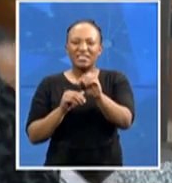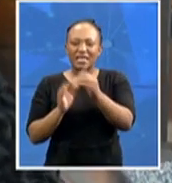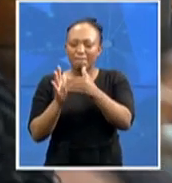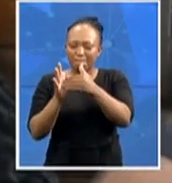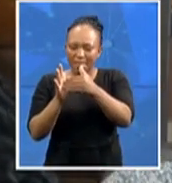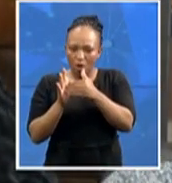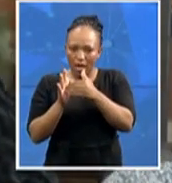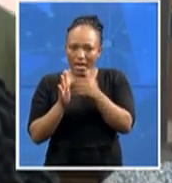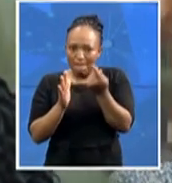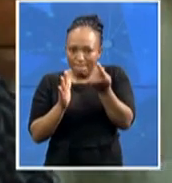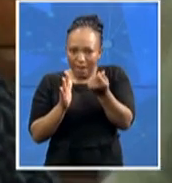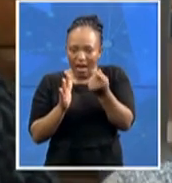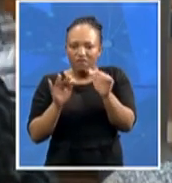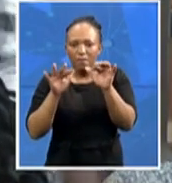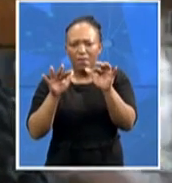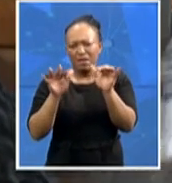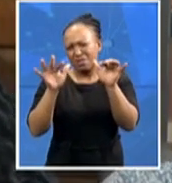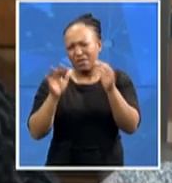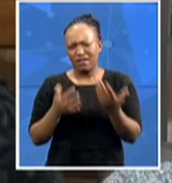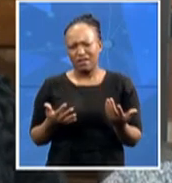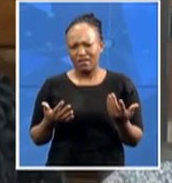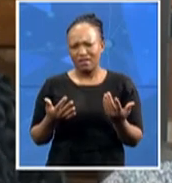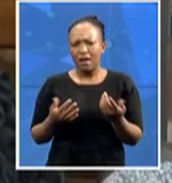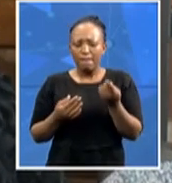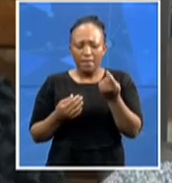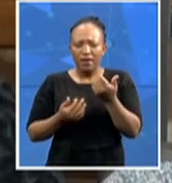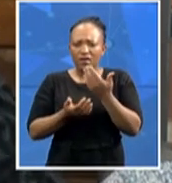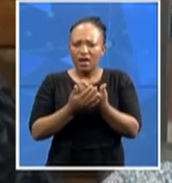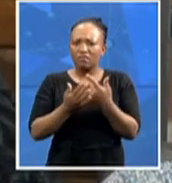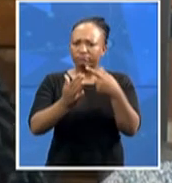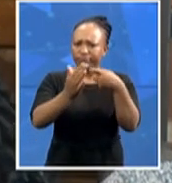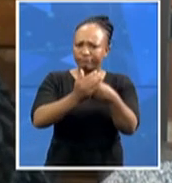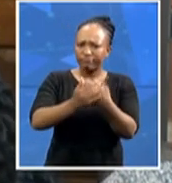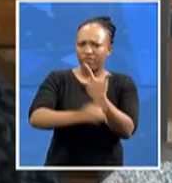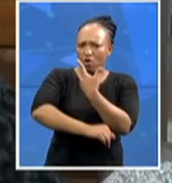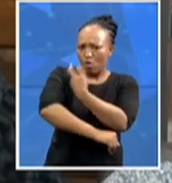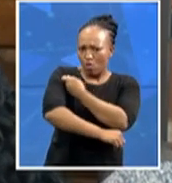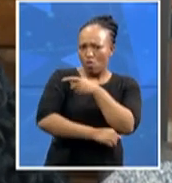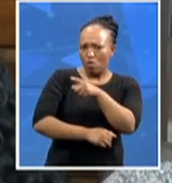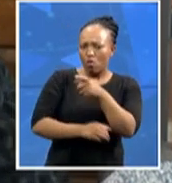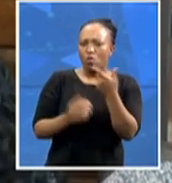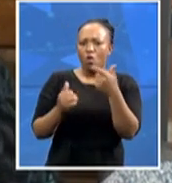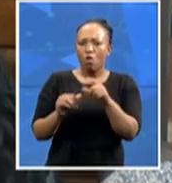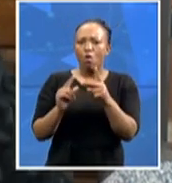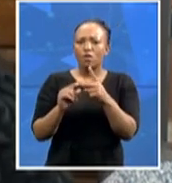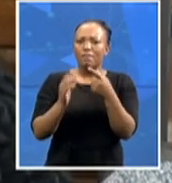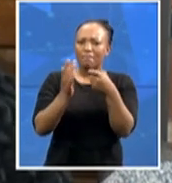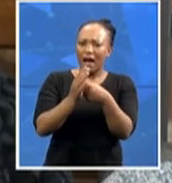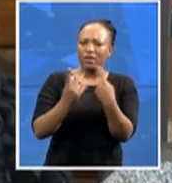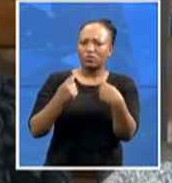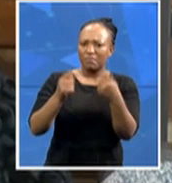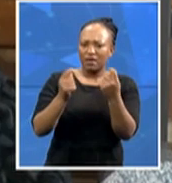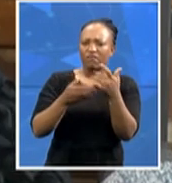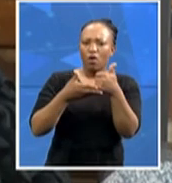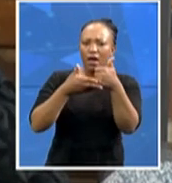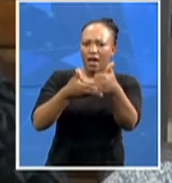procuring vaccines, money that could have been spent bolstering up our health response. And so we can't give up